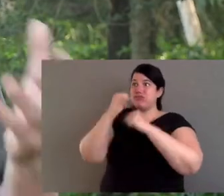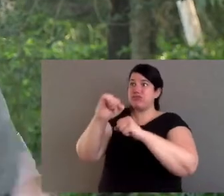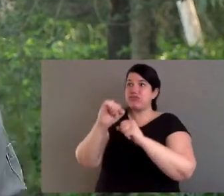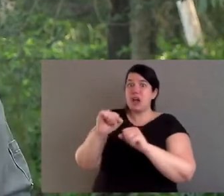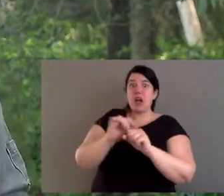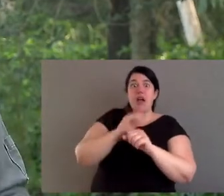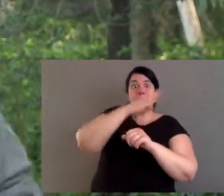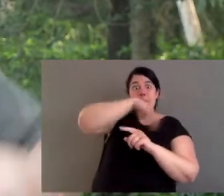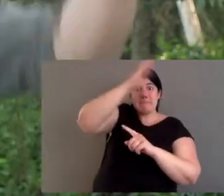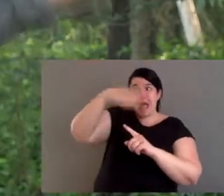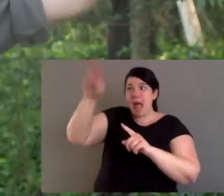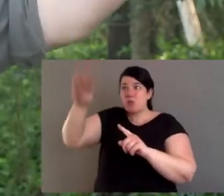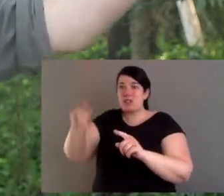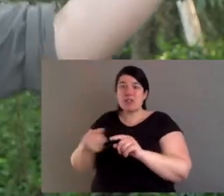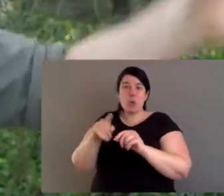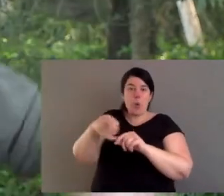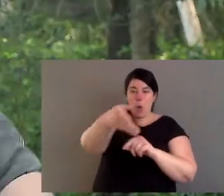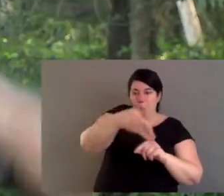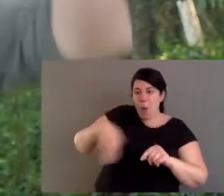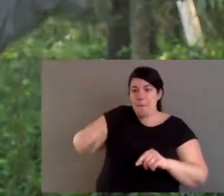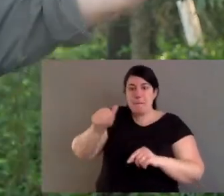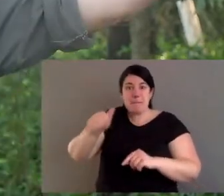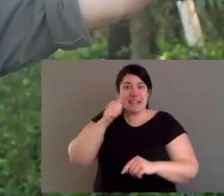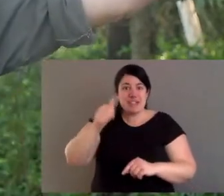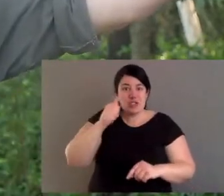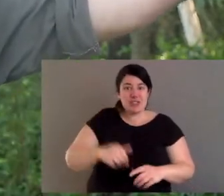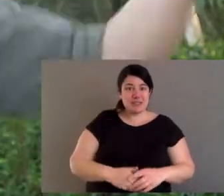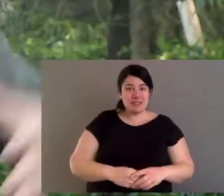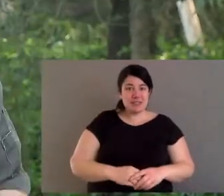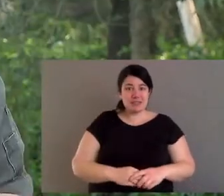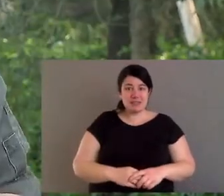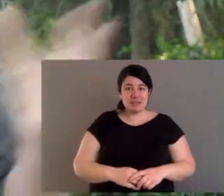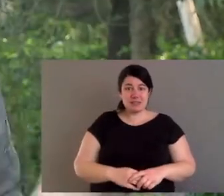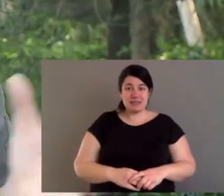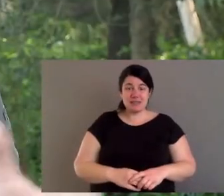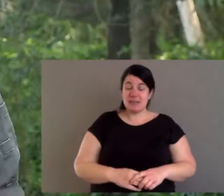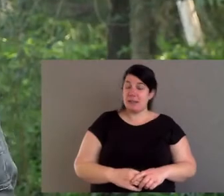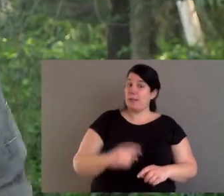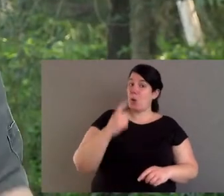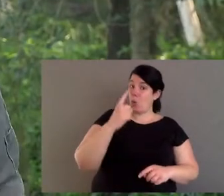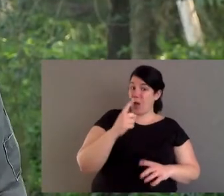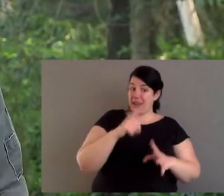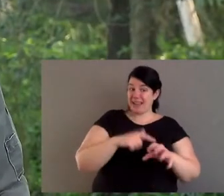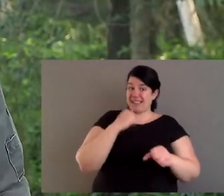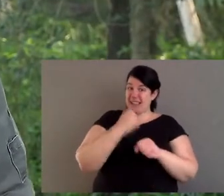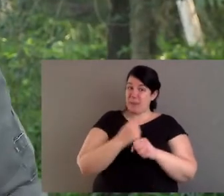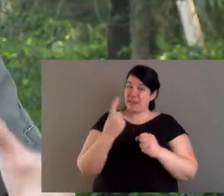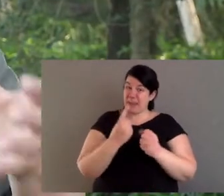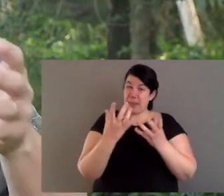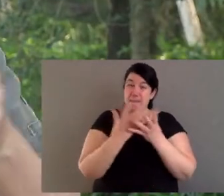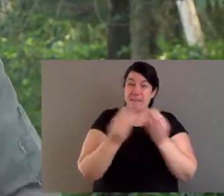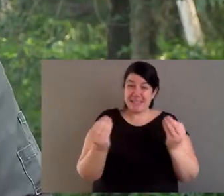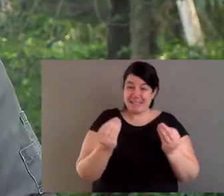place to stop the fires reaching areas like montane swamp and antarctic beach forests that have never burned for all of history?